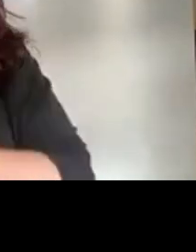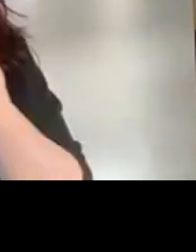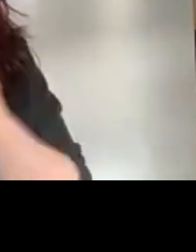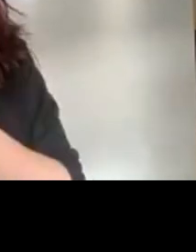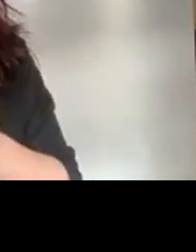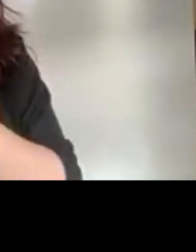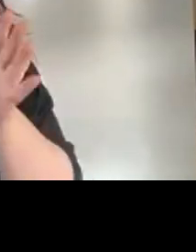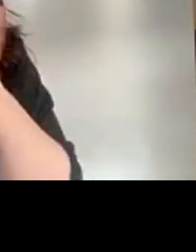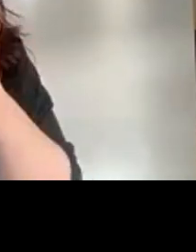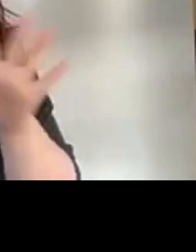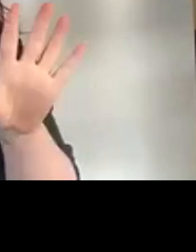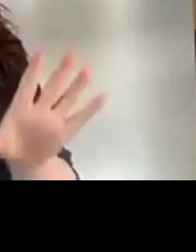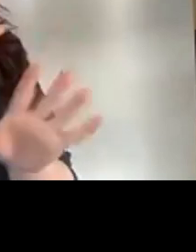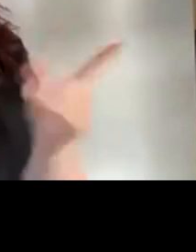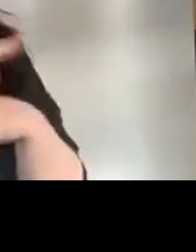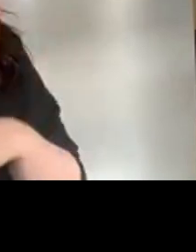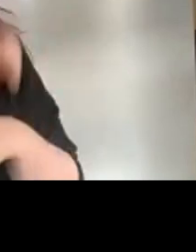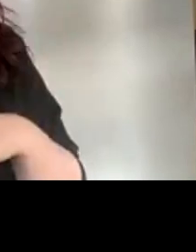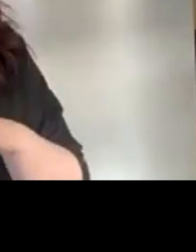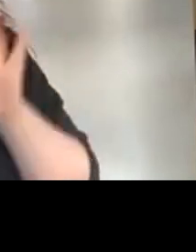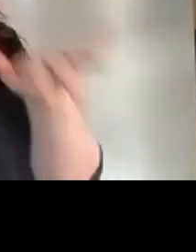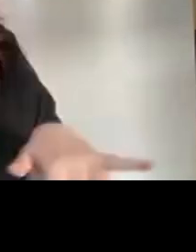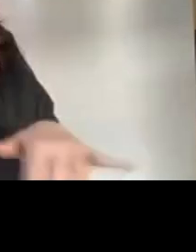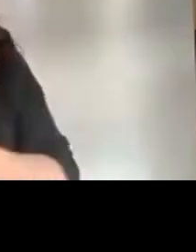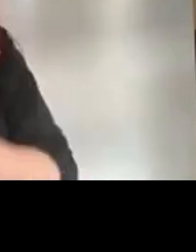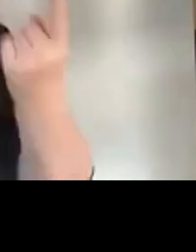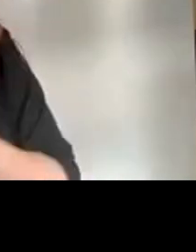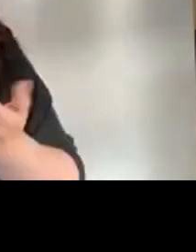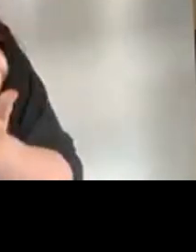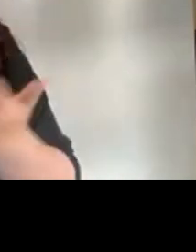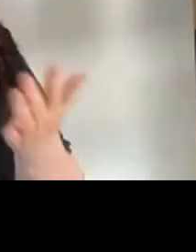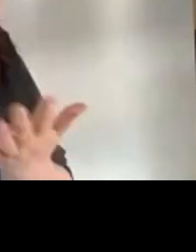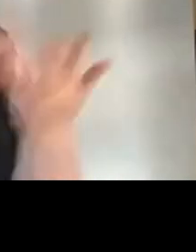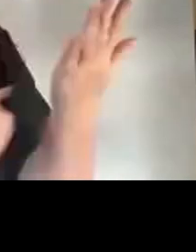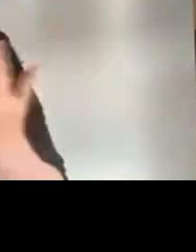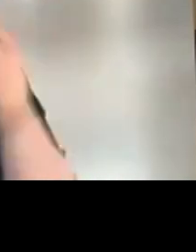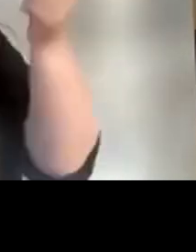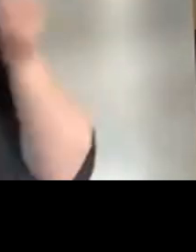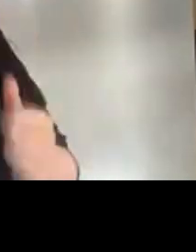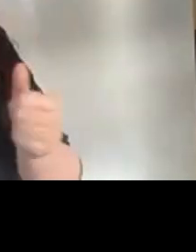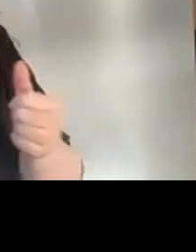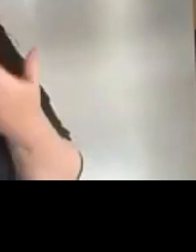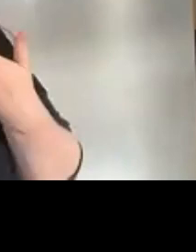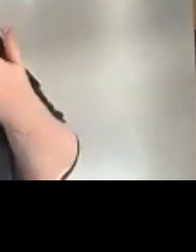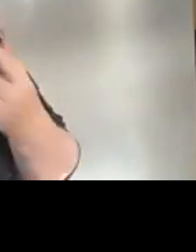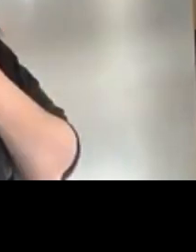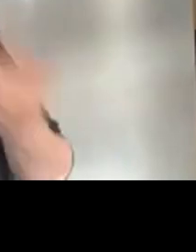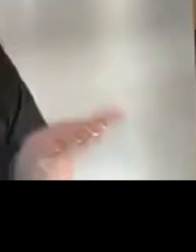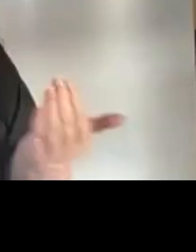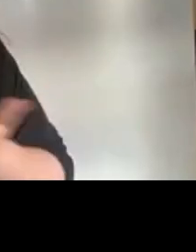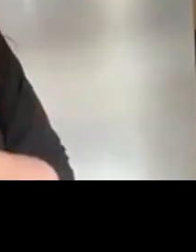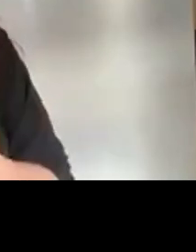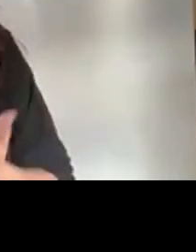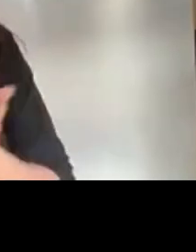at the conference voted to find out more about these groups based on the poster they submitted. Now we will be having